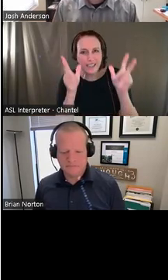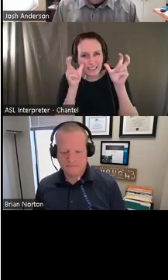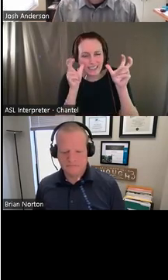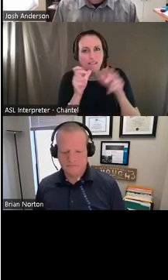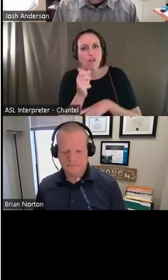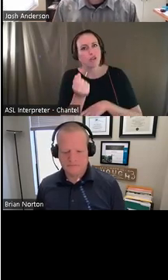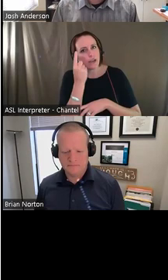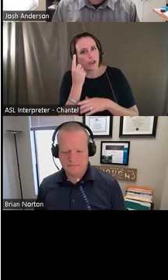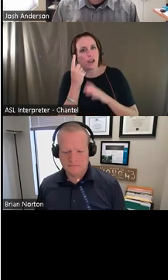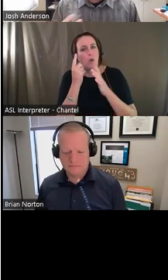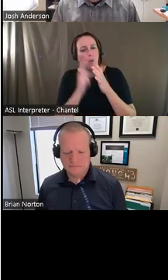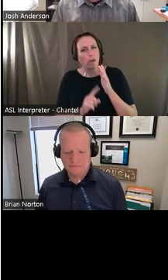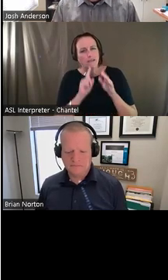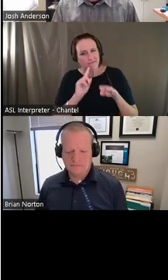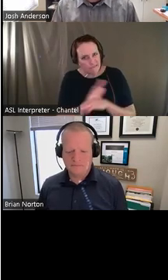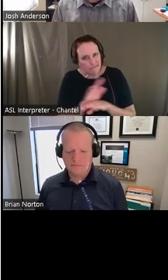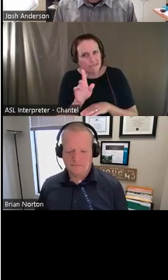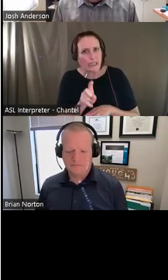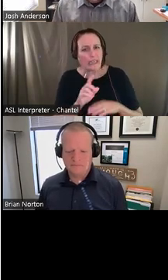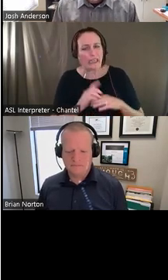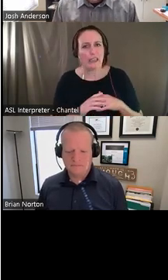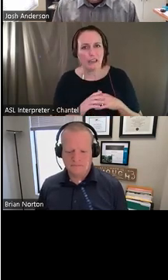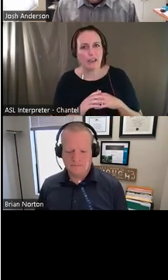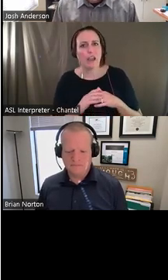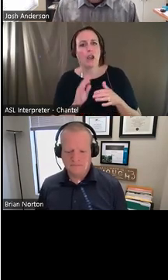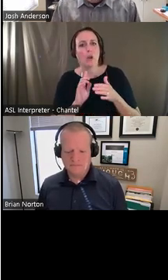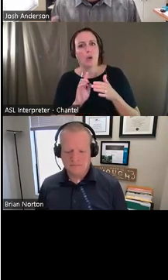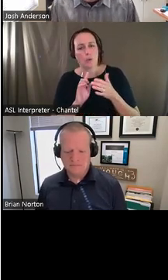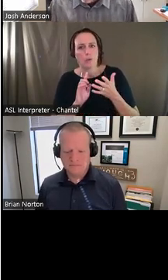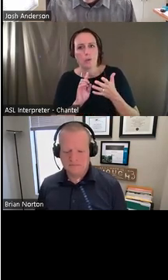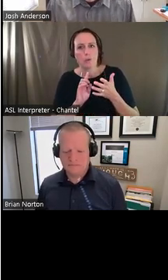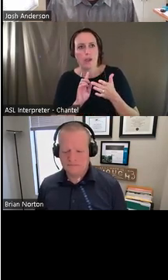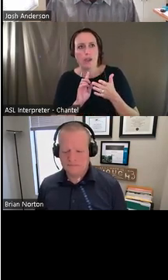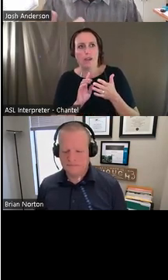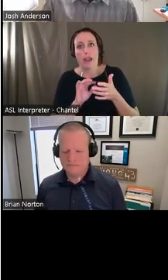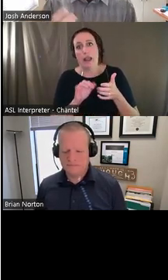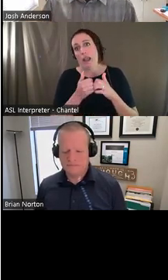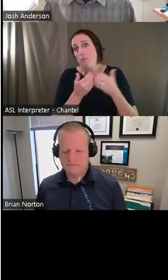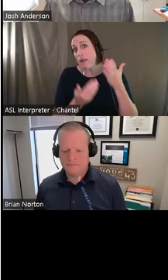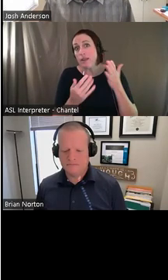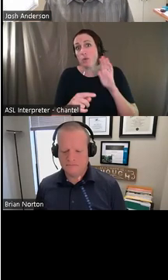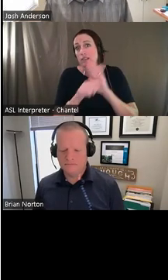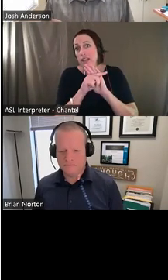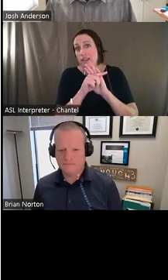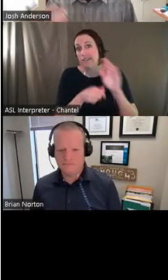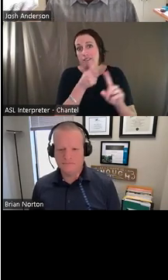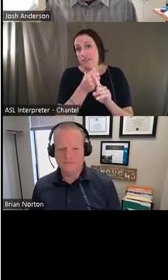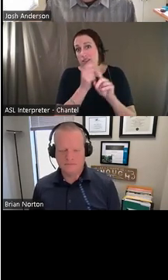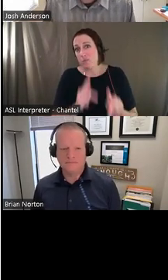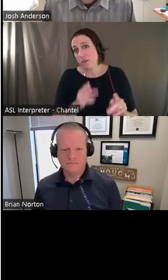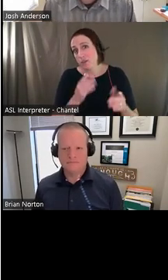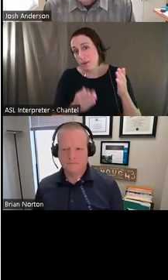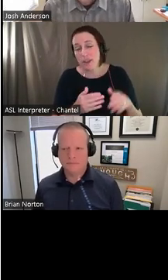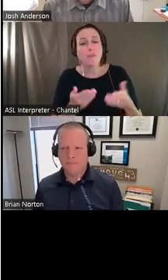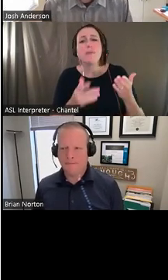how it might really affect the person, uh, a negative way, or just not really meet the need or just be